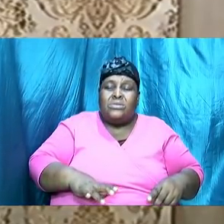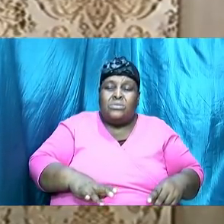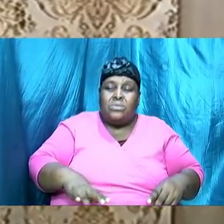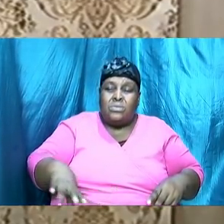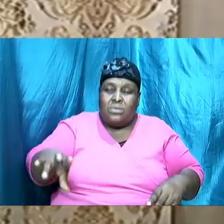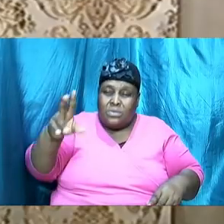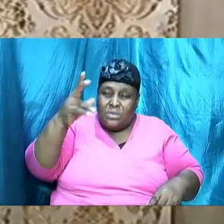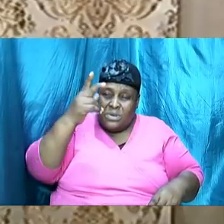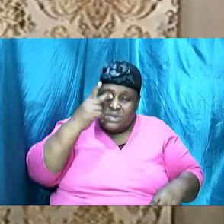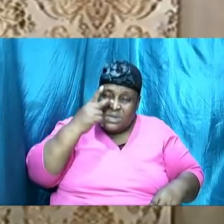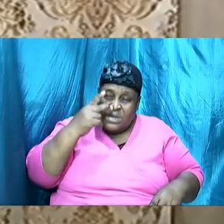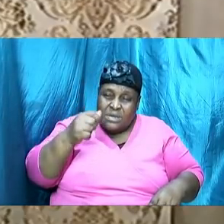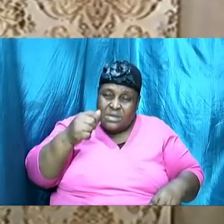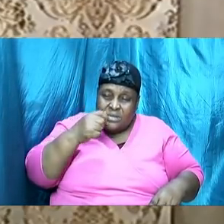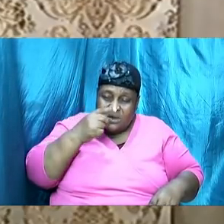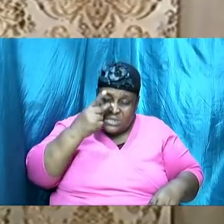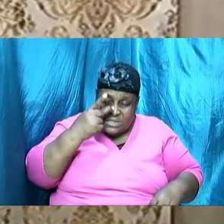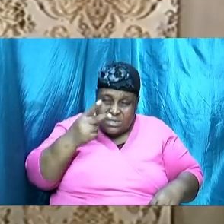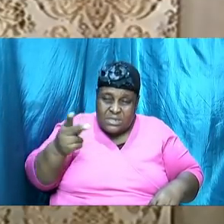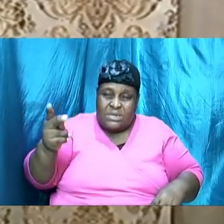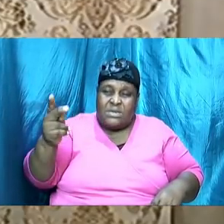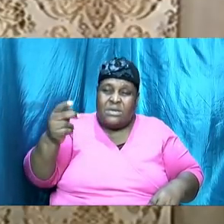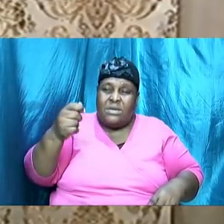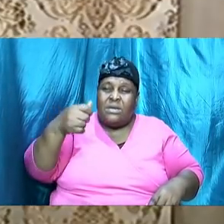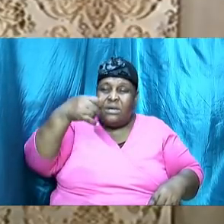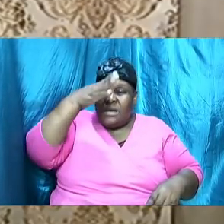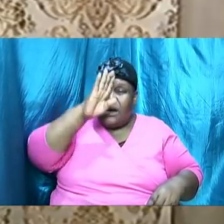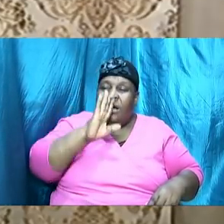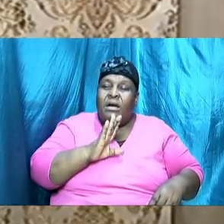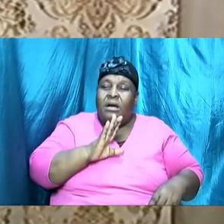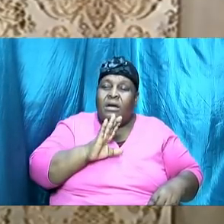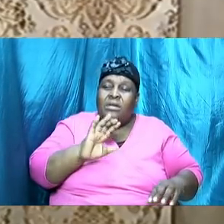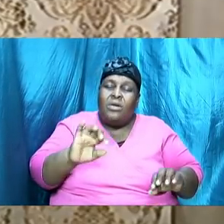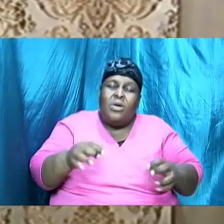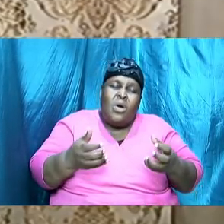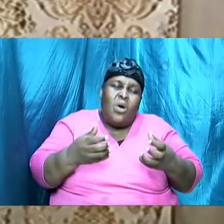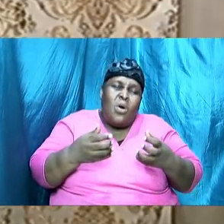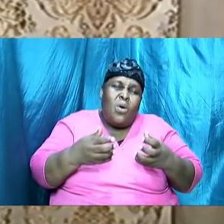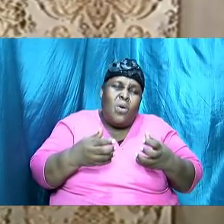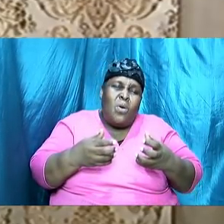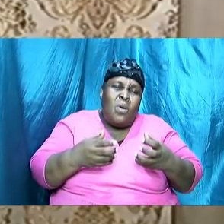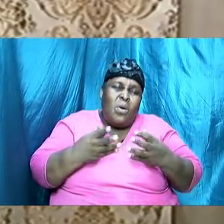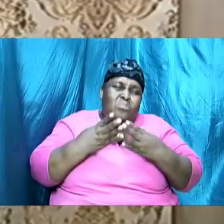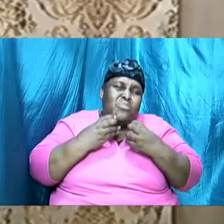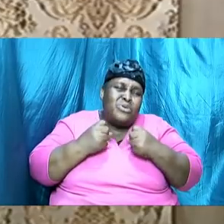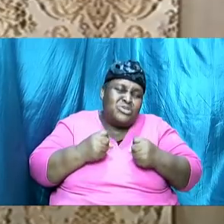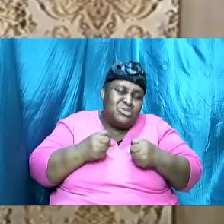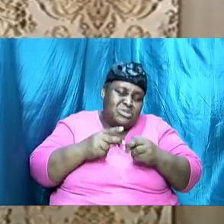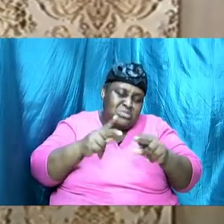precious a place Adam had in the light of God